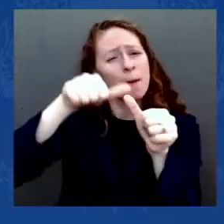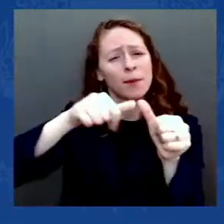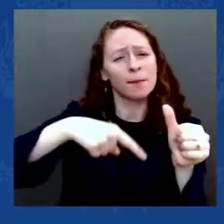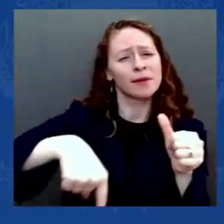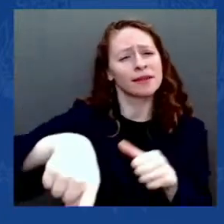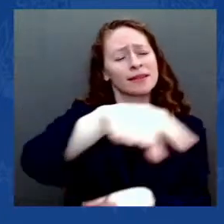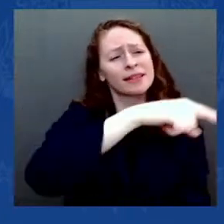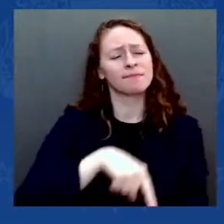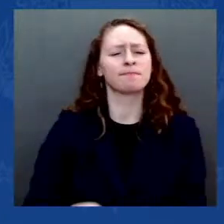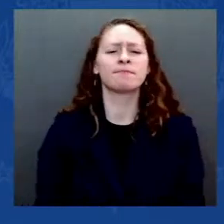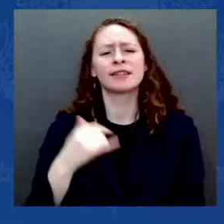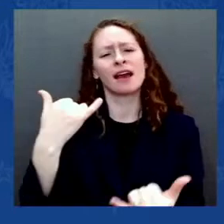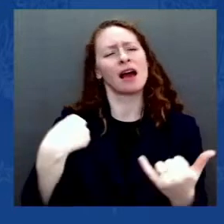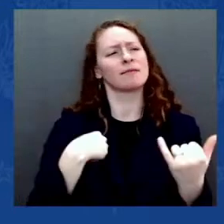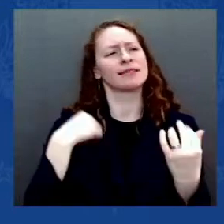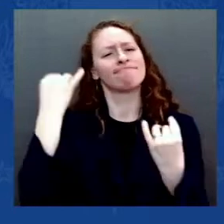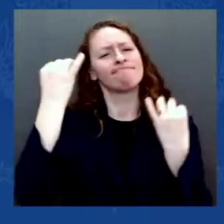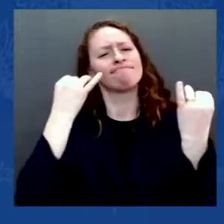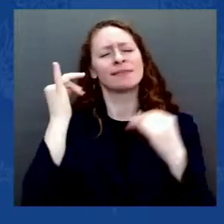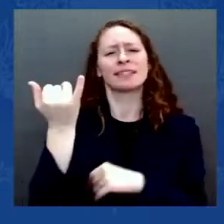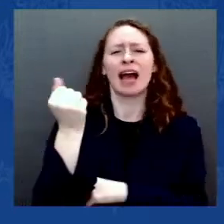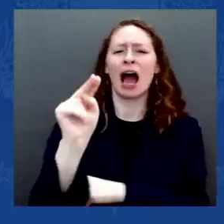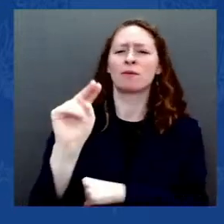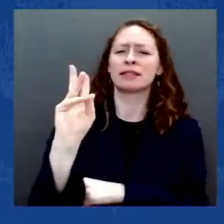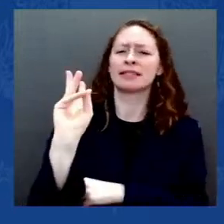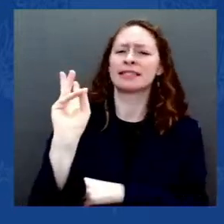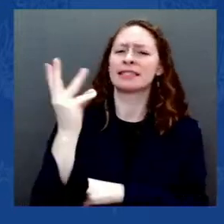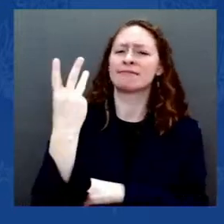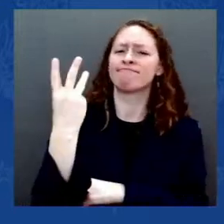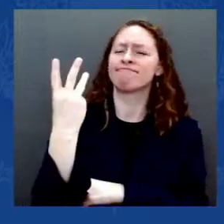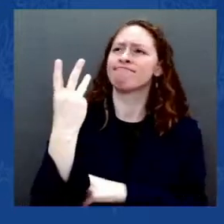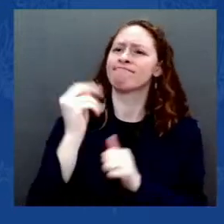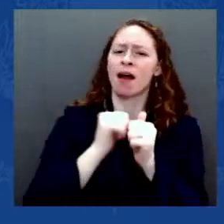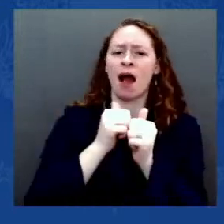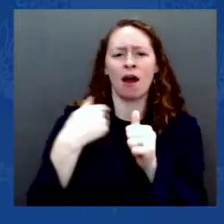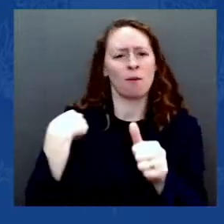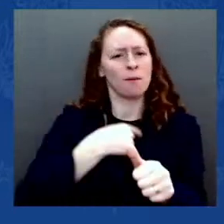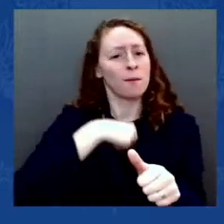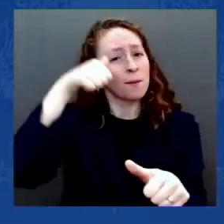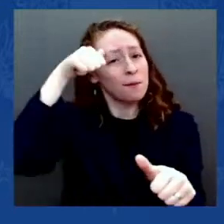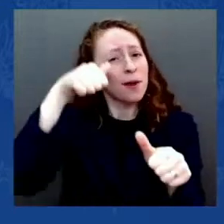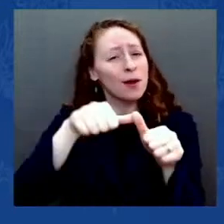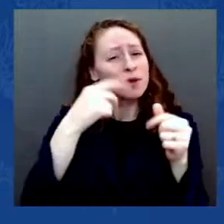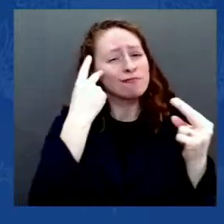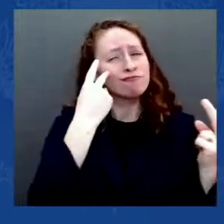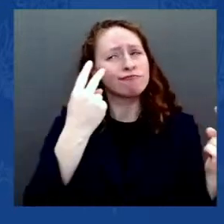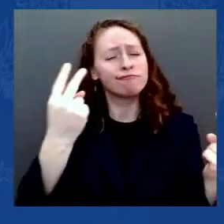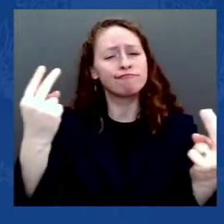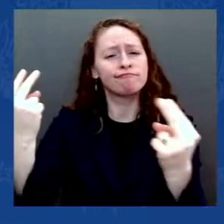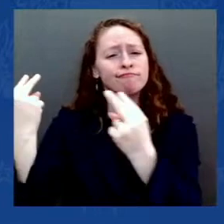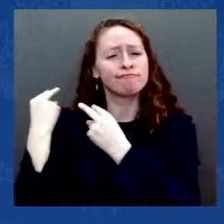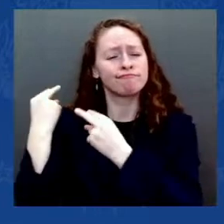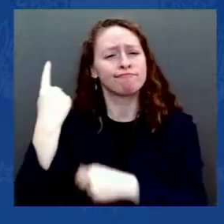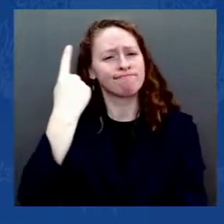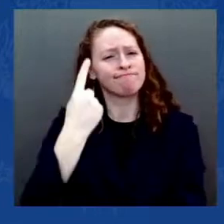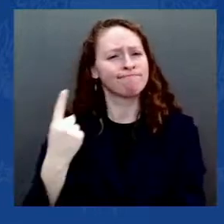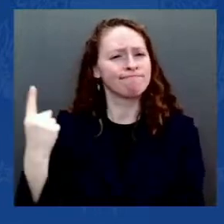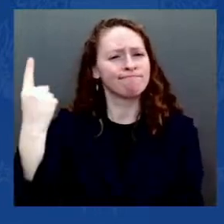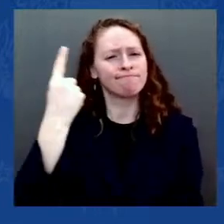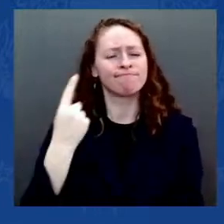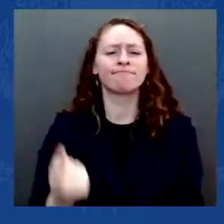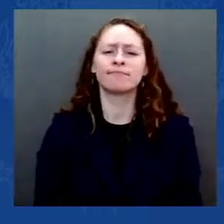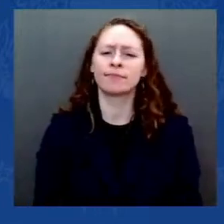Will it be remembered as a moment that accelerated the unraveling of the